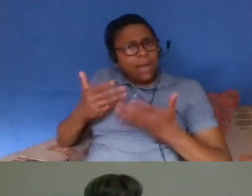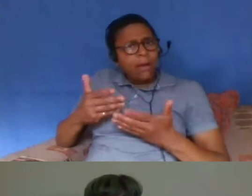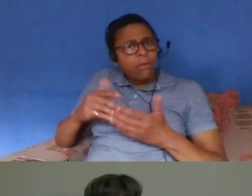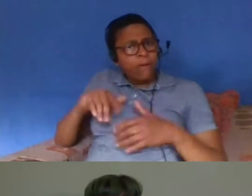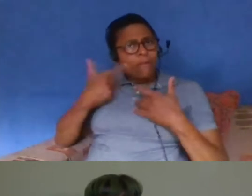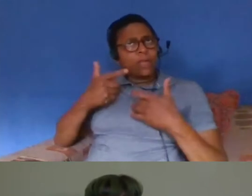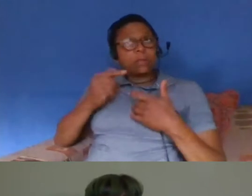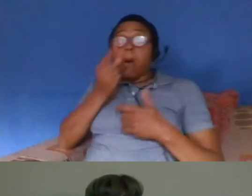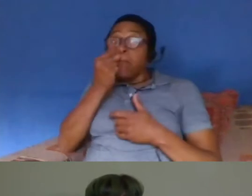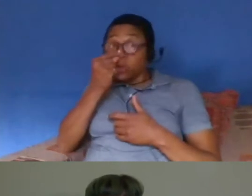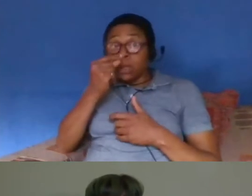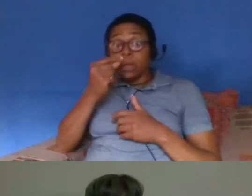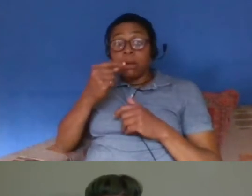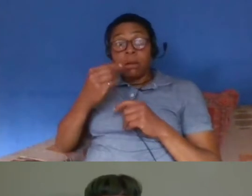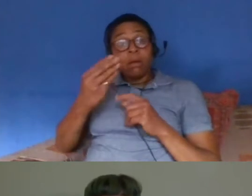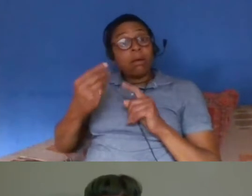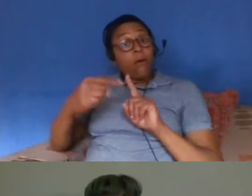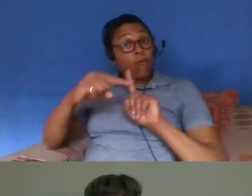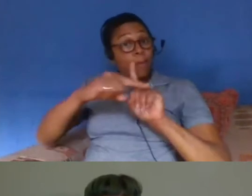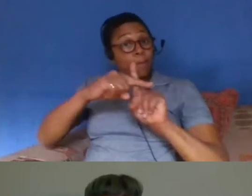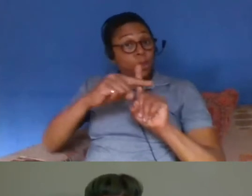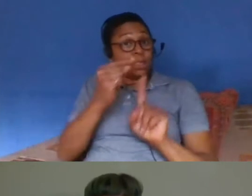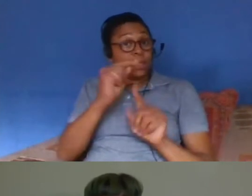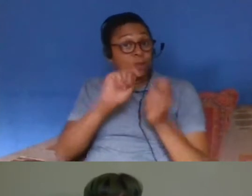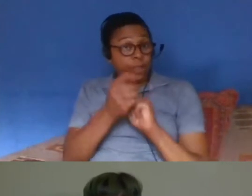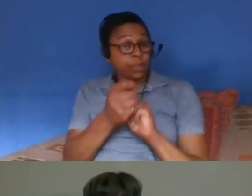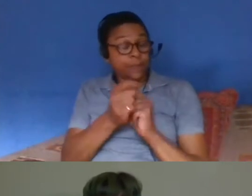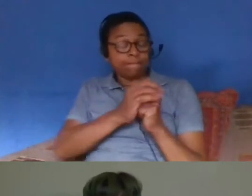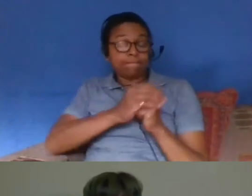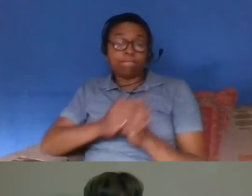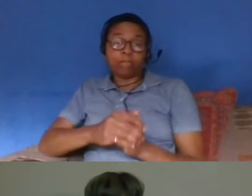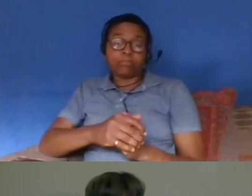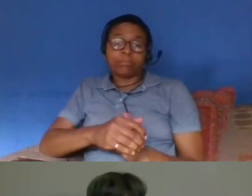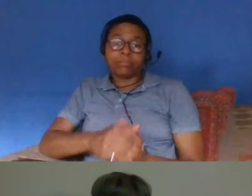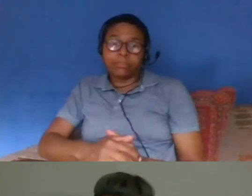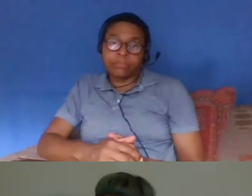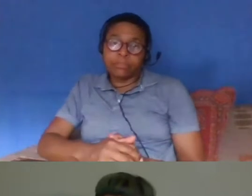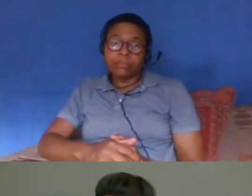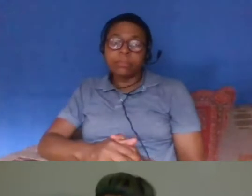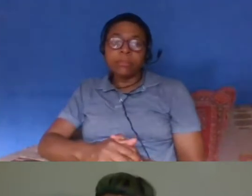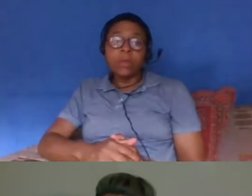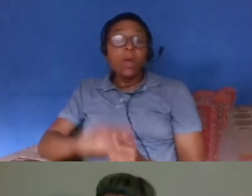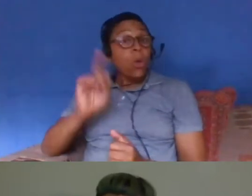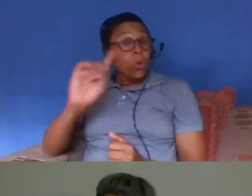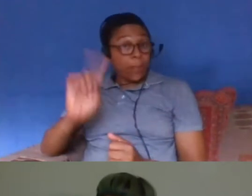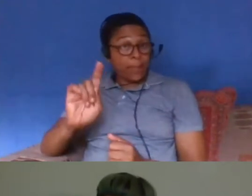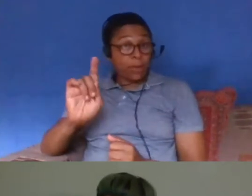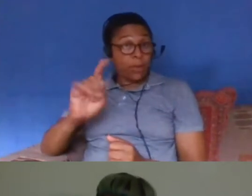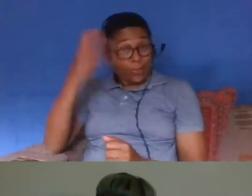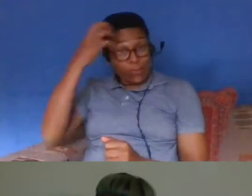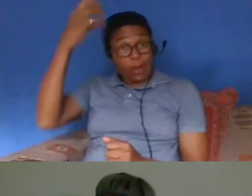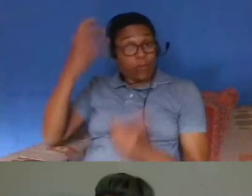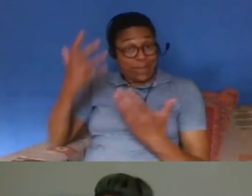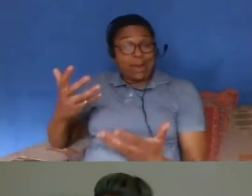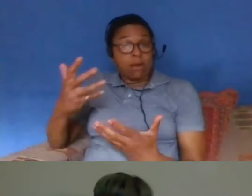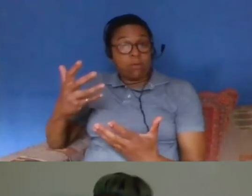be some positive change um the the the fact that those who are in power came to power